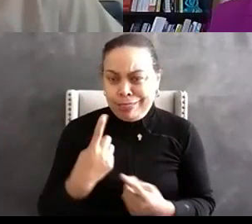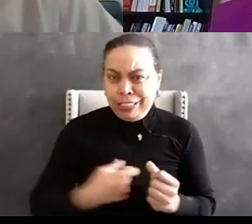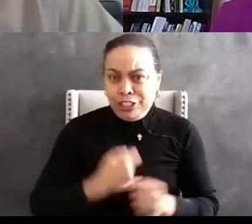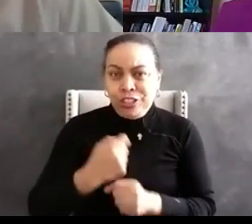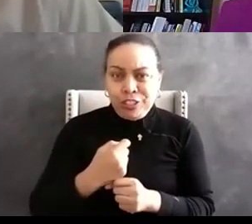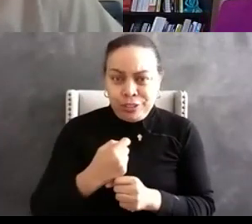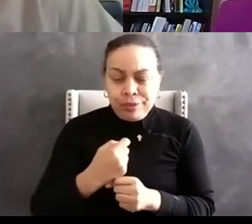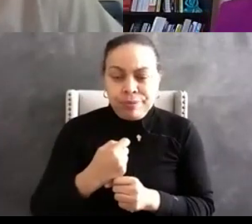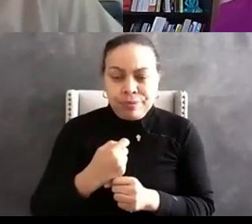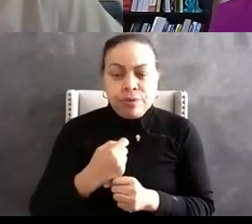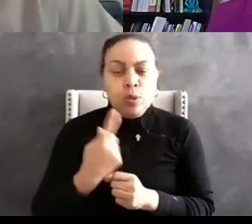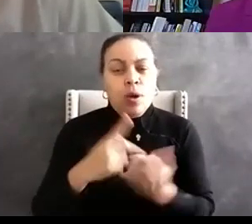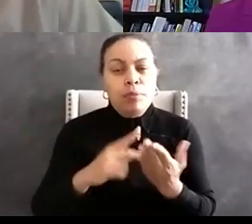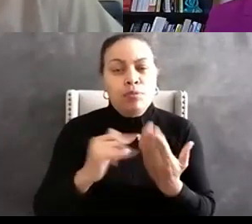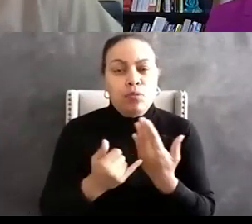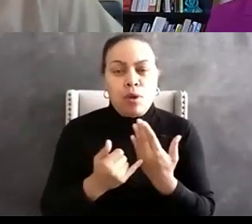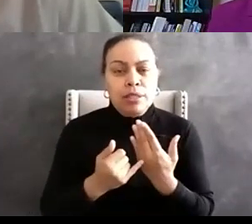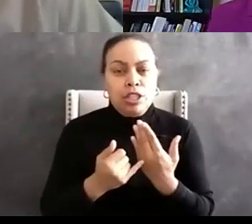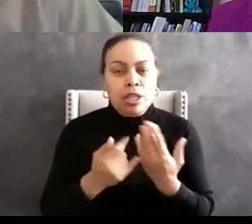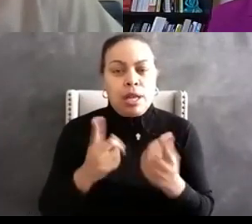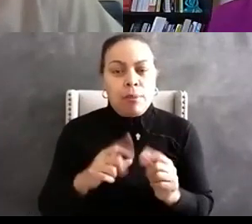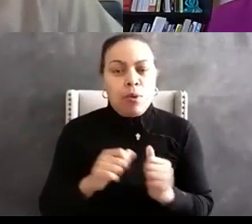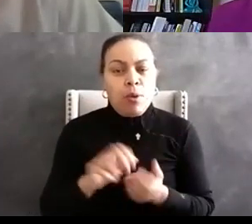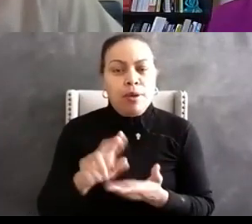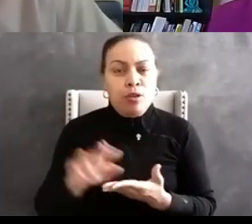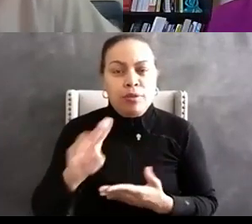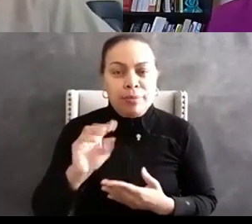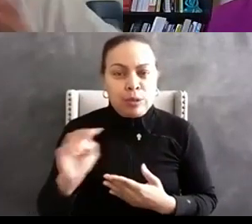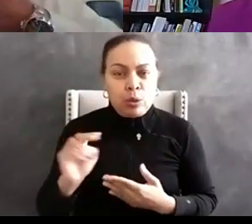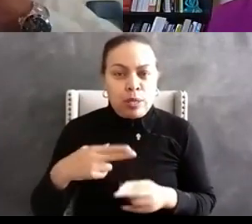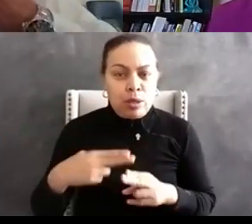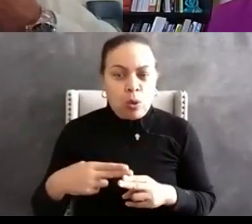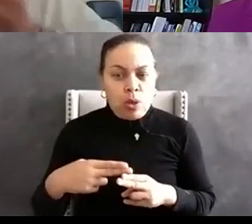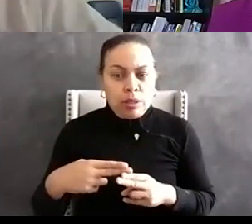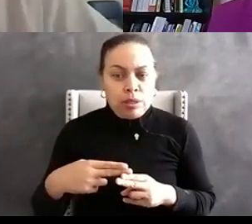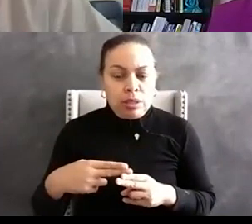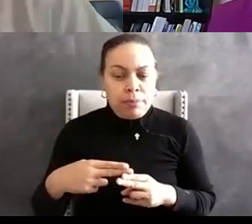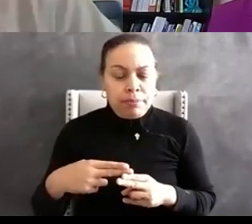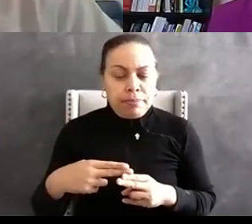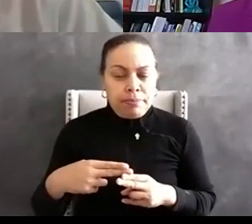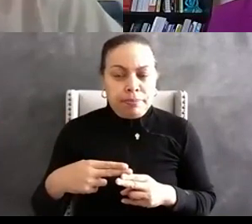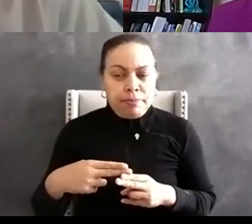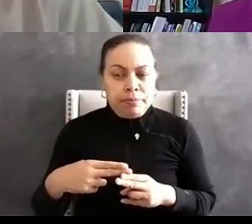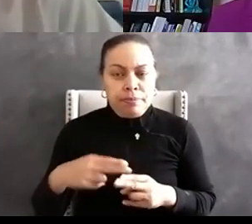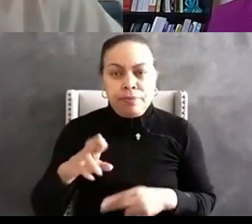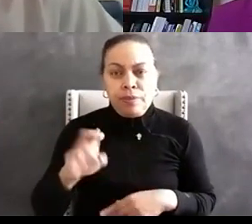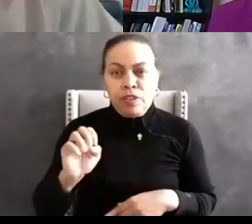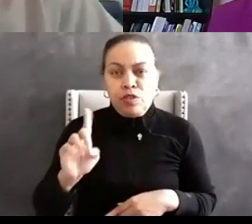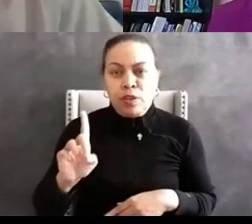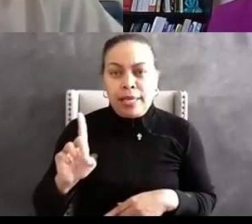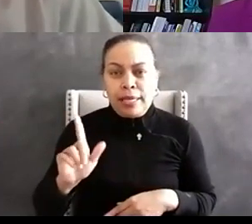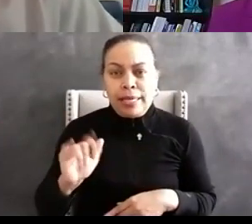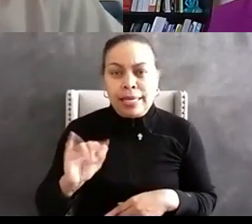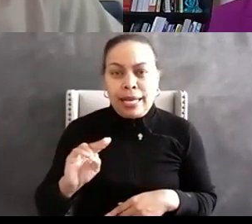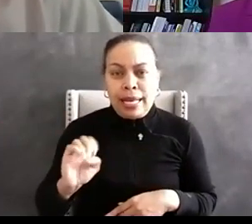has been a project that was done by the university of minnesota called uh the um redline project and